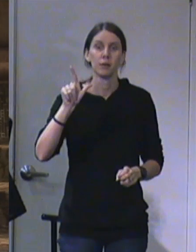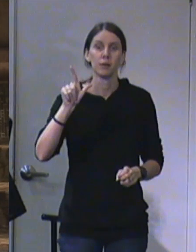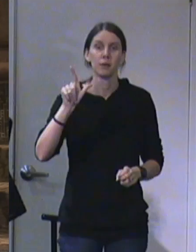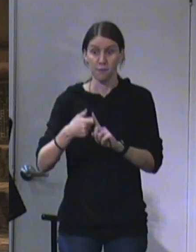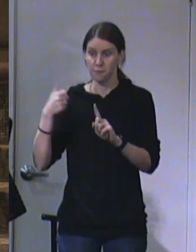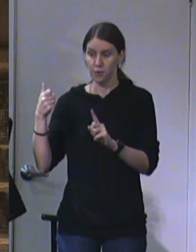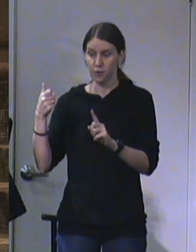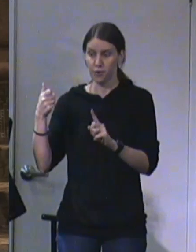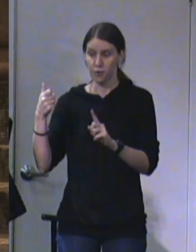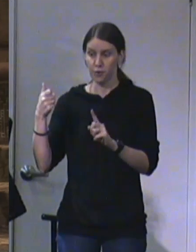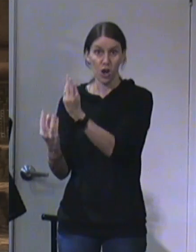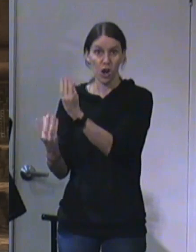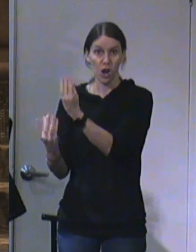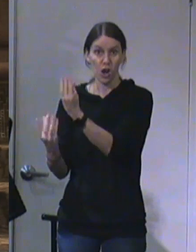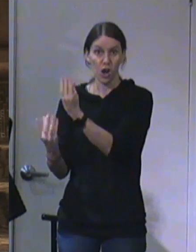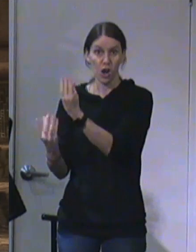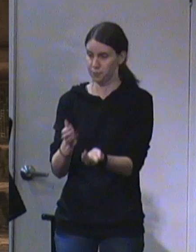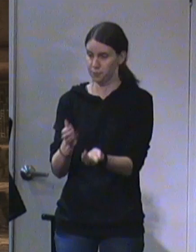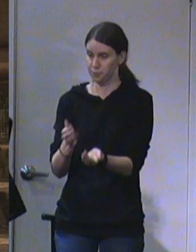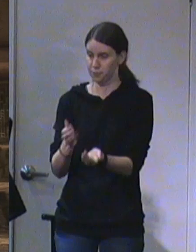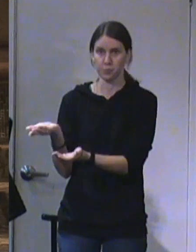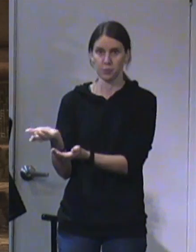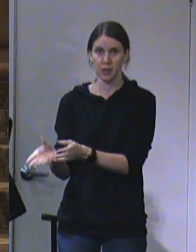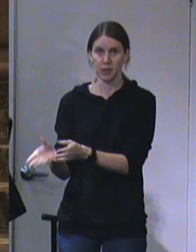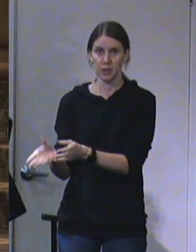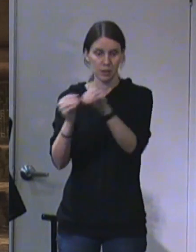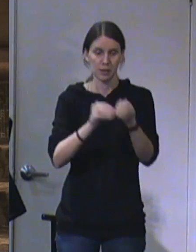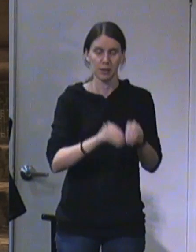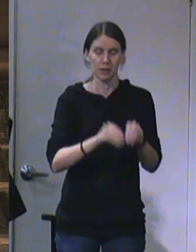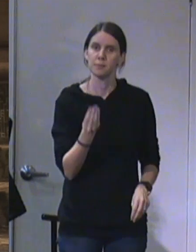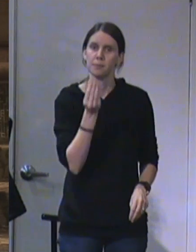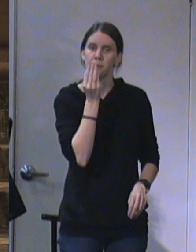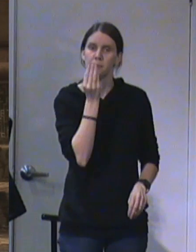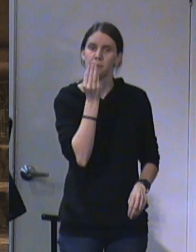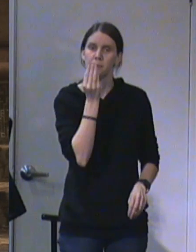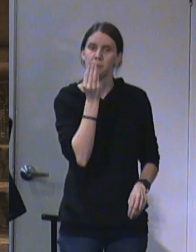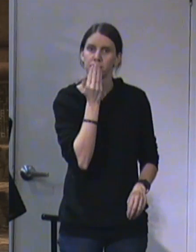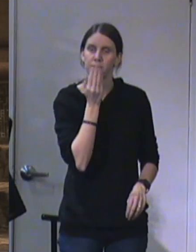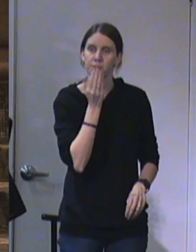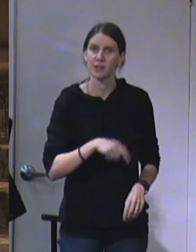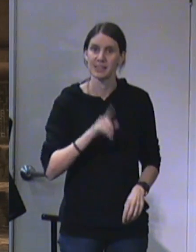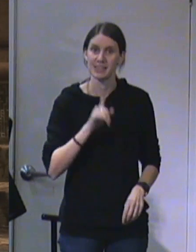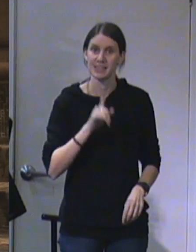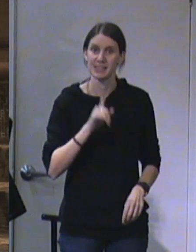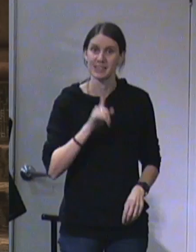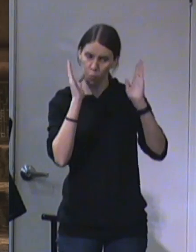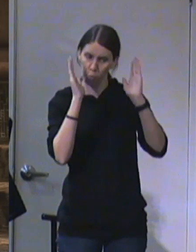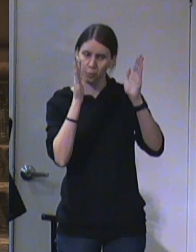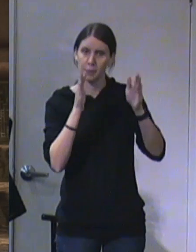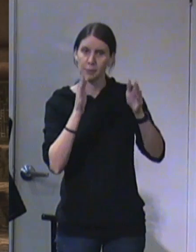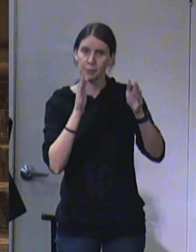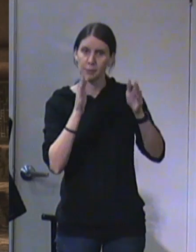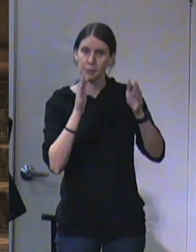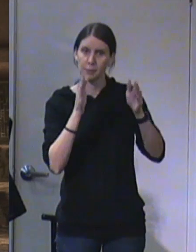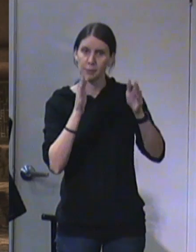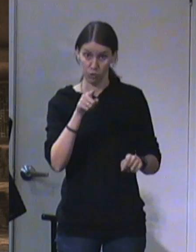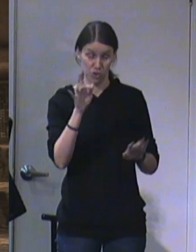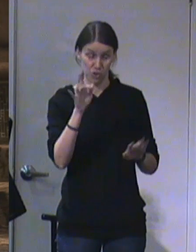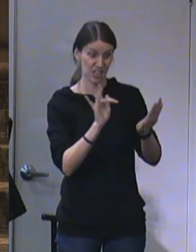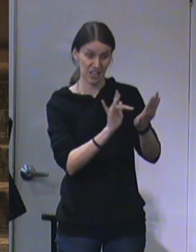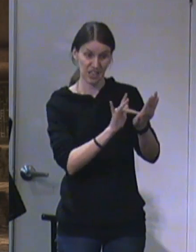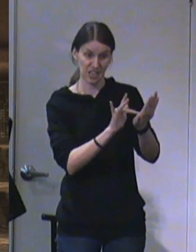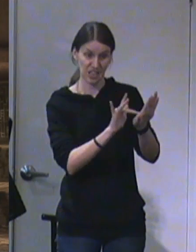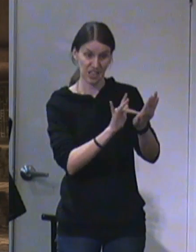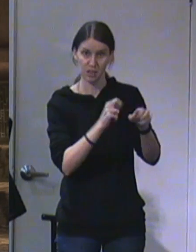tongs from off the altar. And he laid it upon my mouth and said, Lo, this hath touched